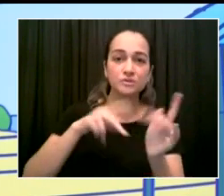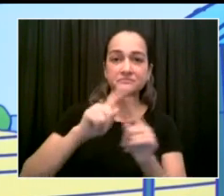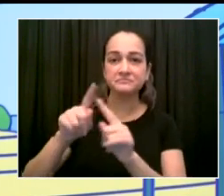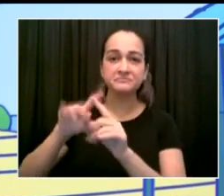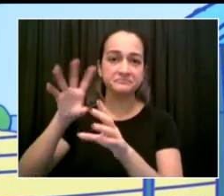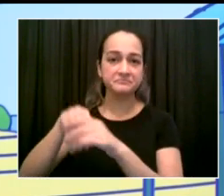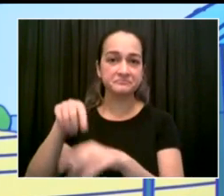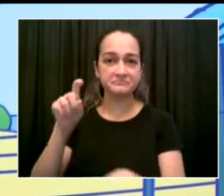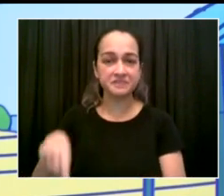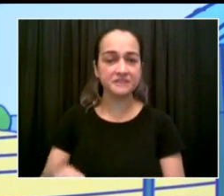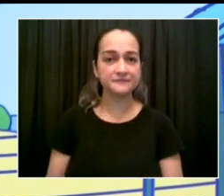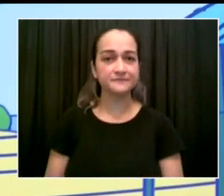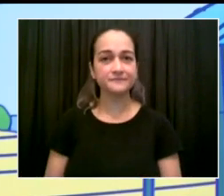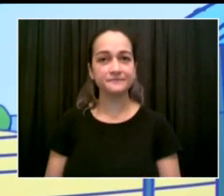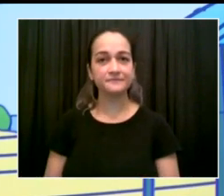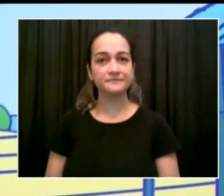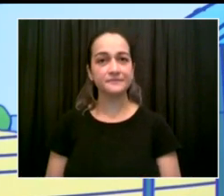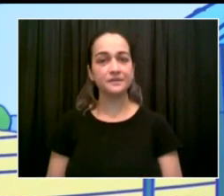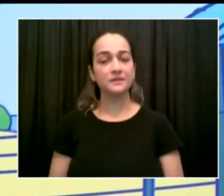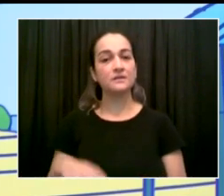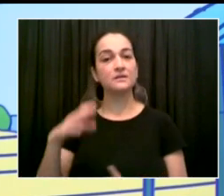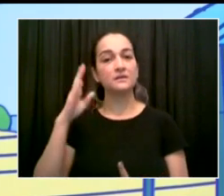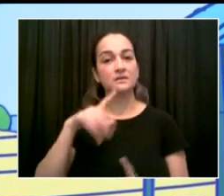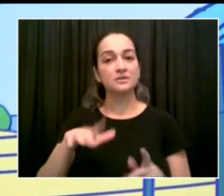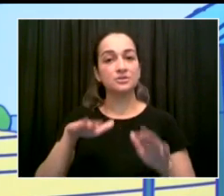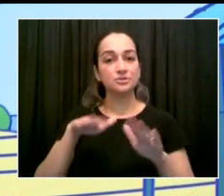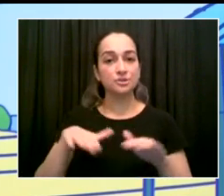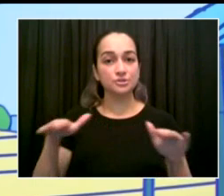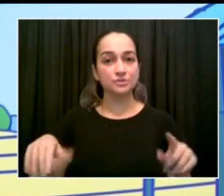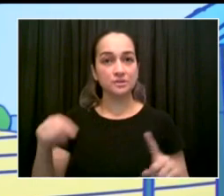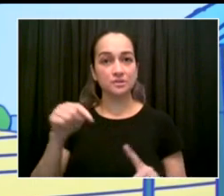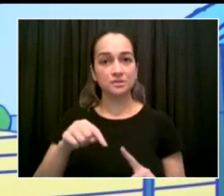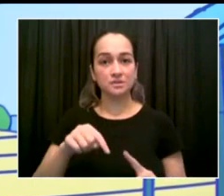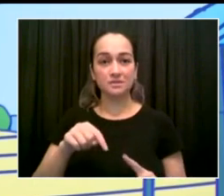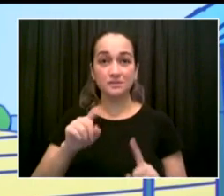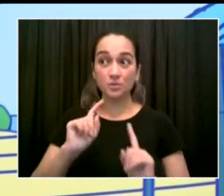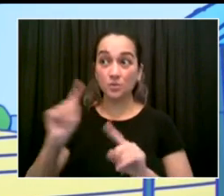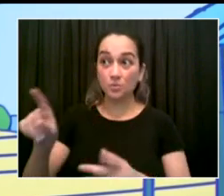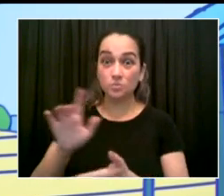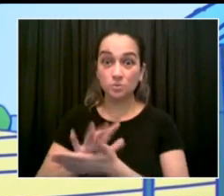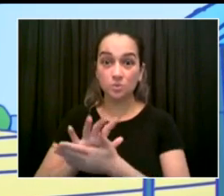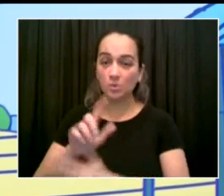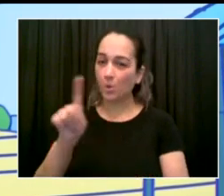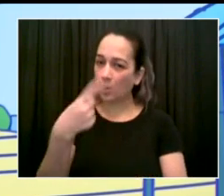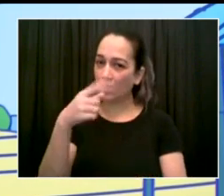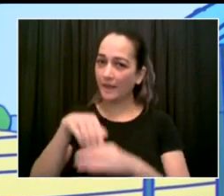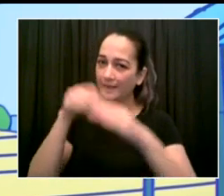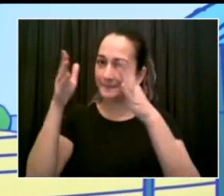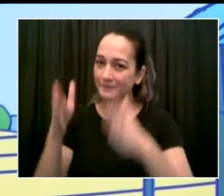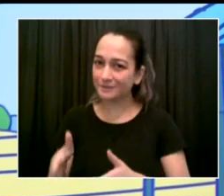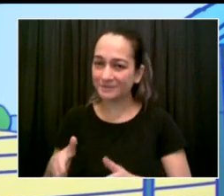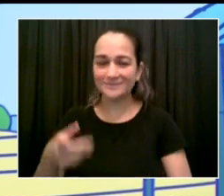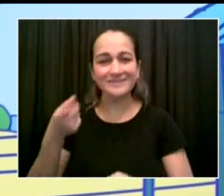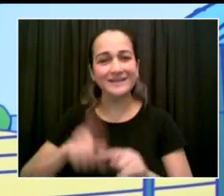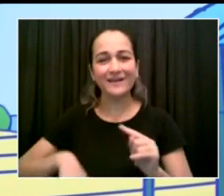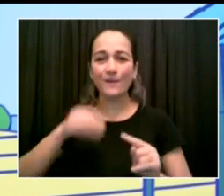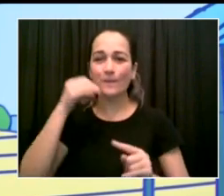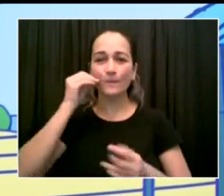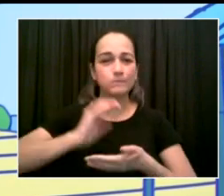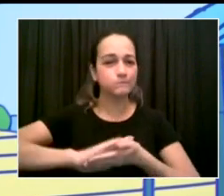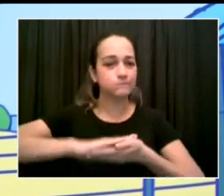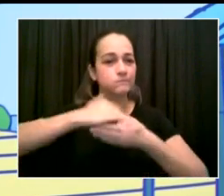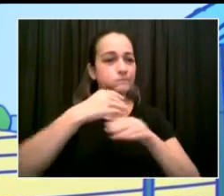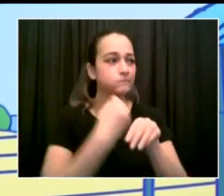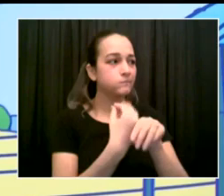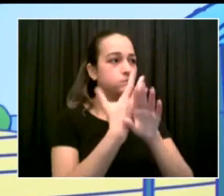emotional well-being, for their physical well-being, for their ability to continue to develop socially, for their educational well-being. There are